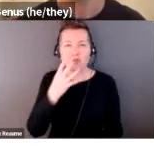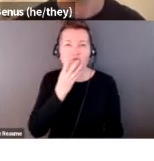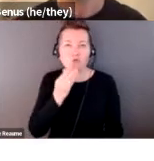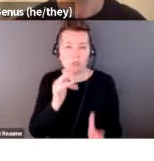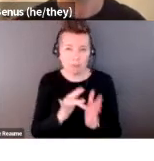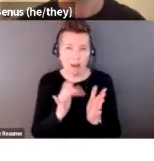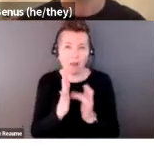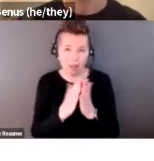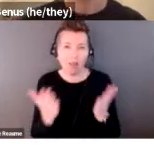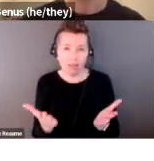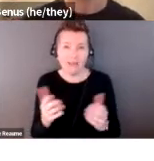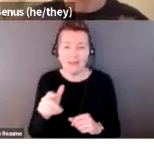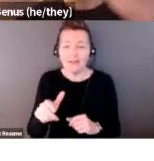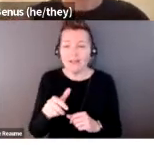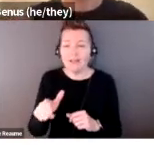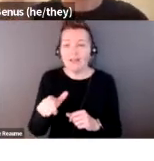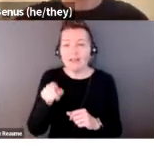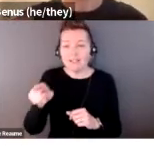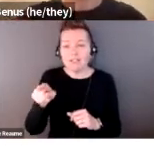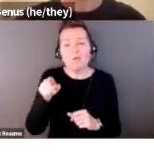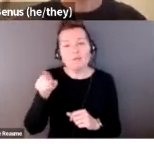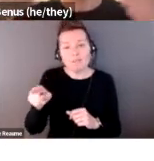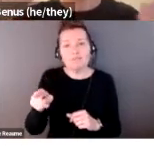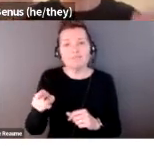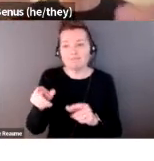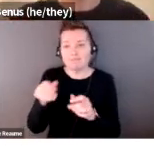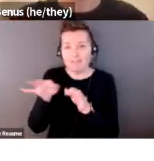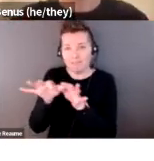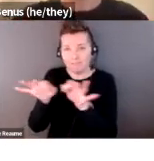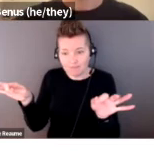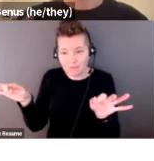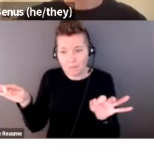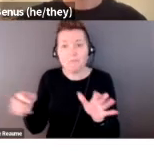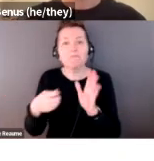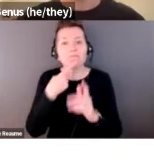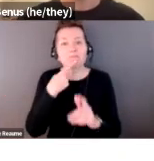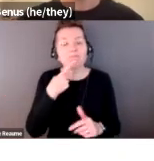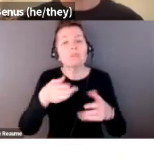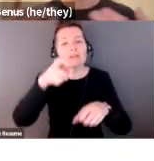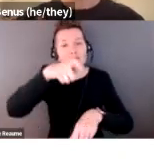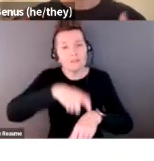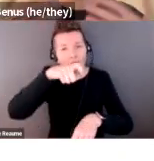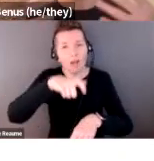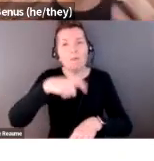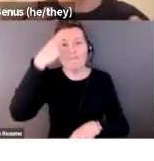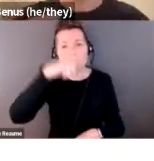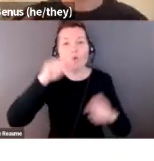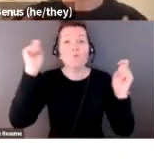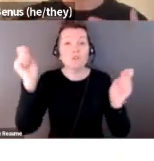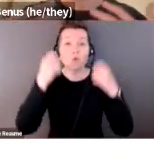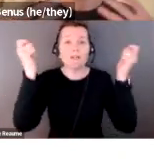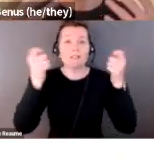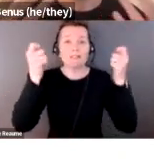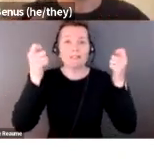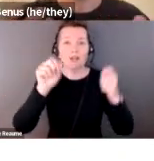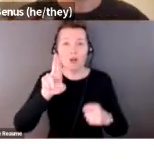Jewish holiday called Sukkot, in which there's a directive for people to rejoice. And so also thinking about rejoicing